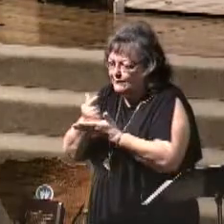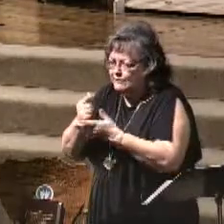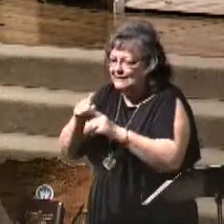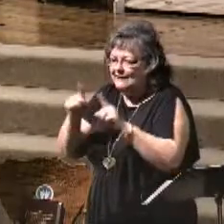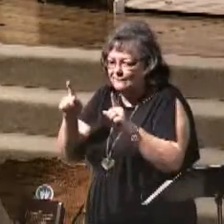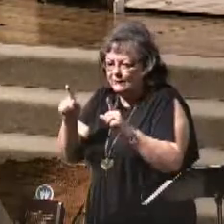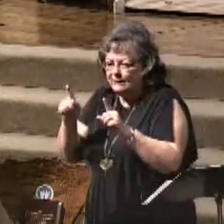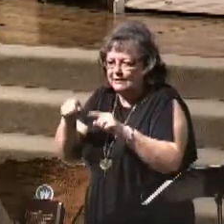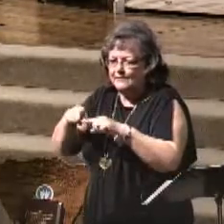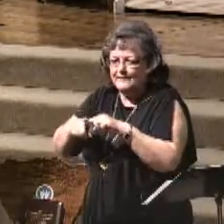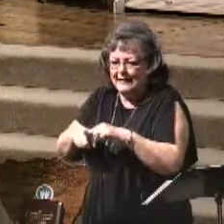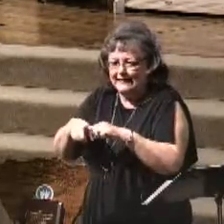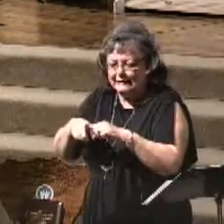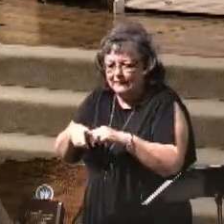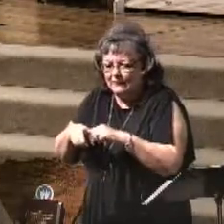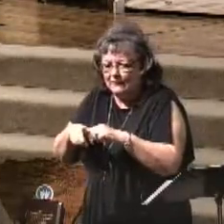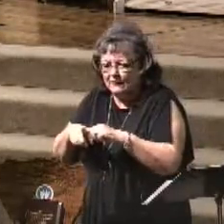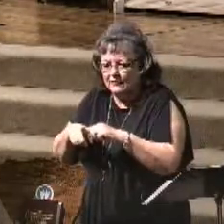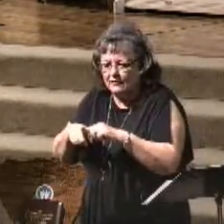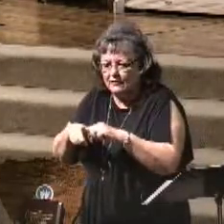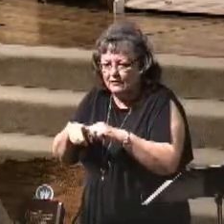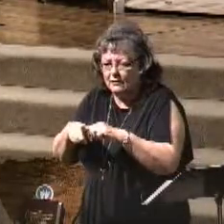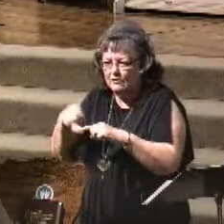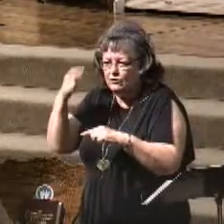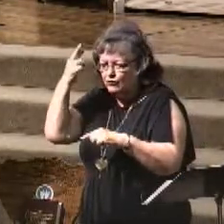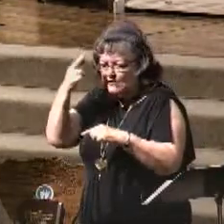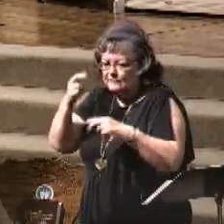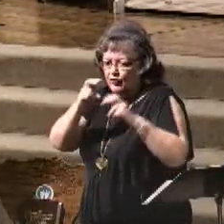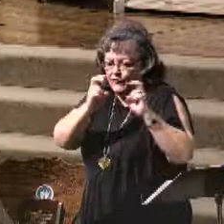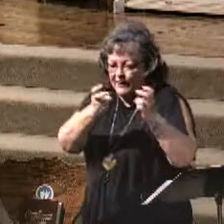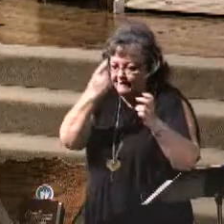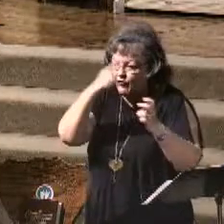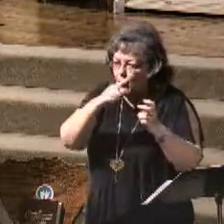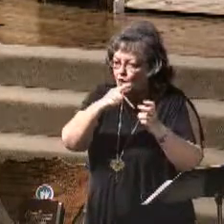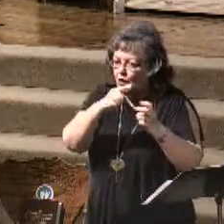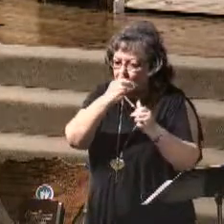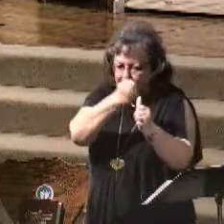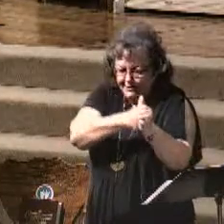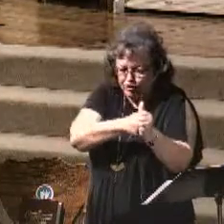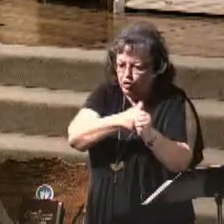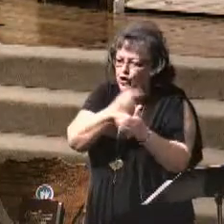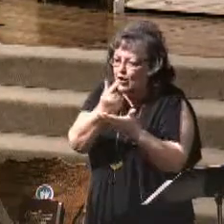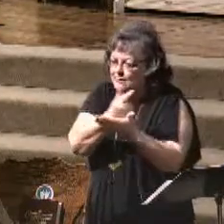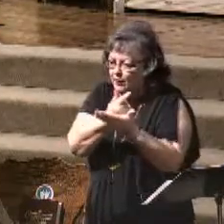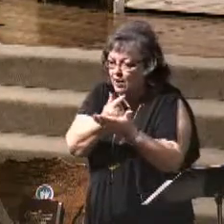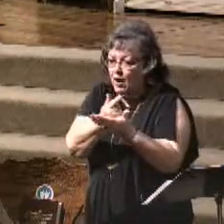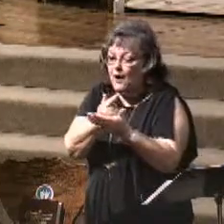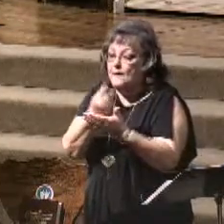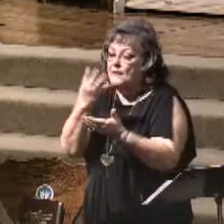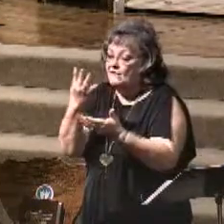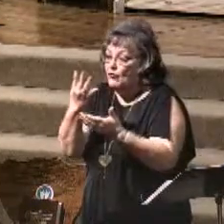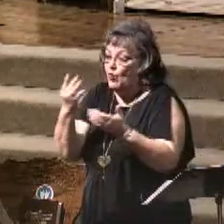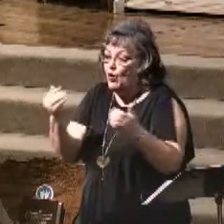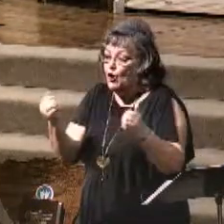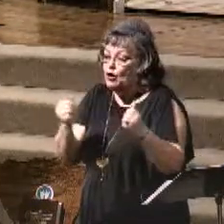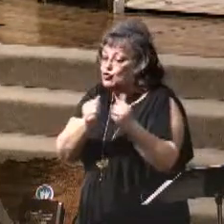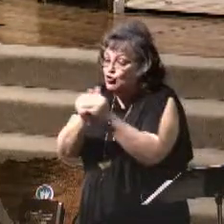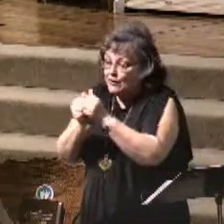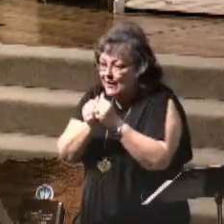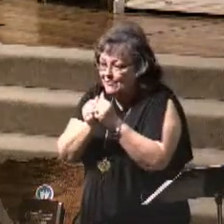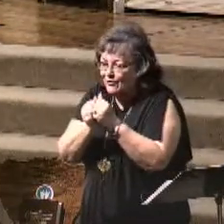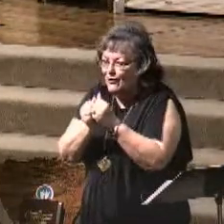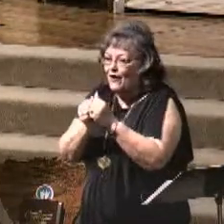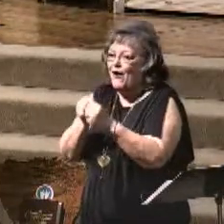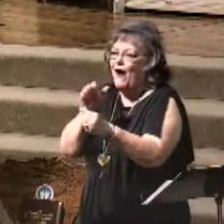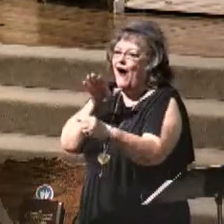based on the reason and the theme for that Gospel. But you put the four Gospels together, and you have the complete picture